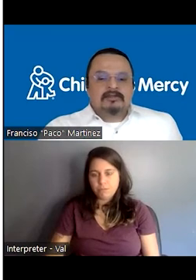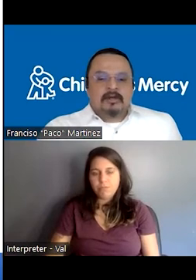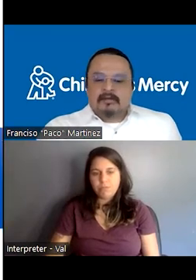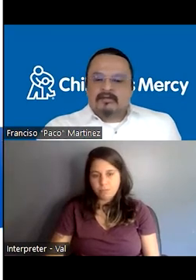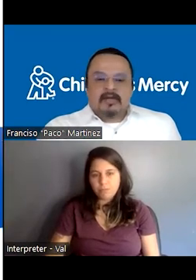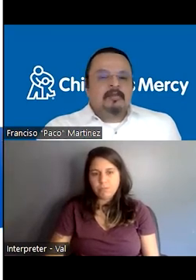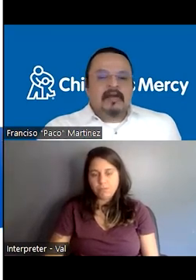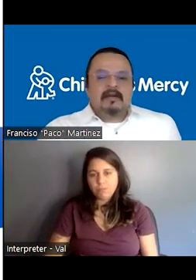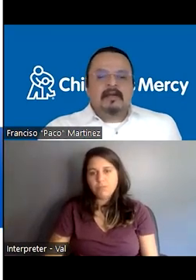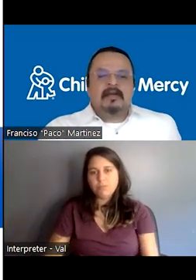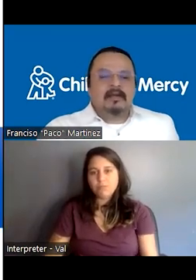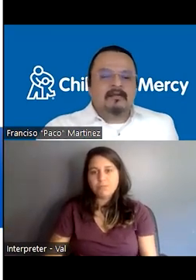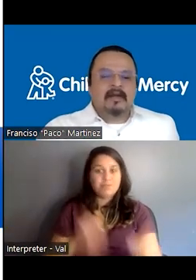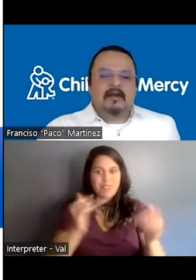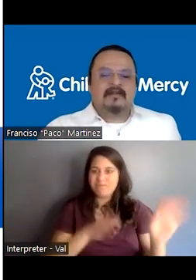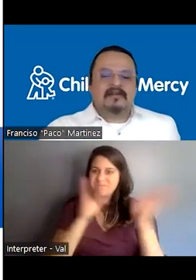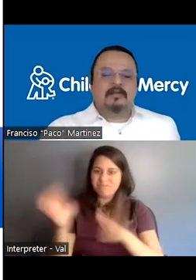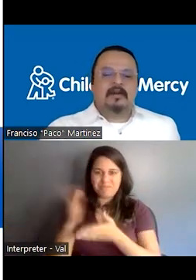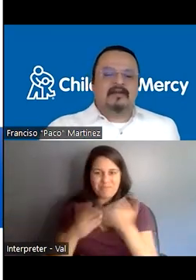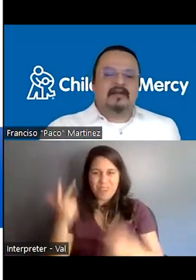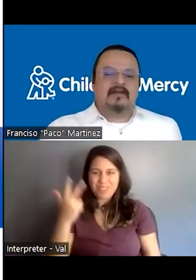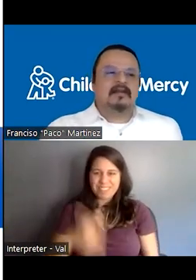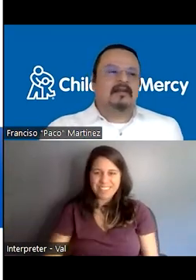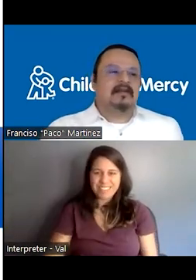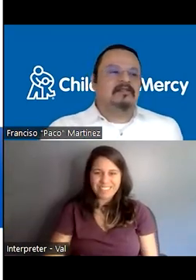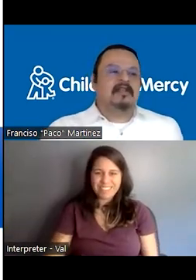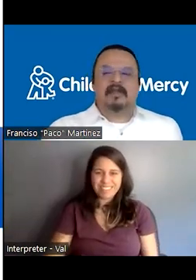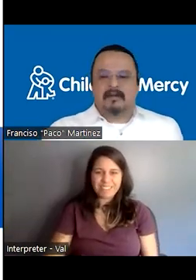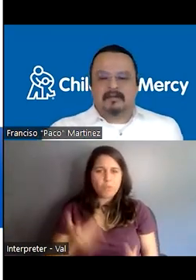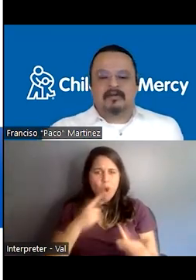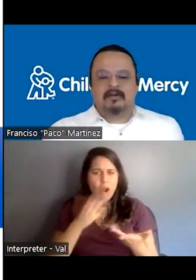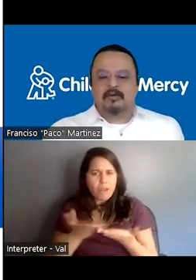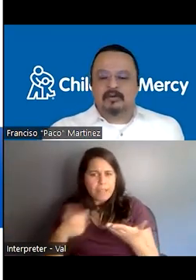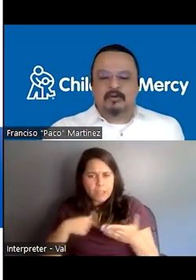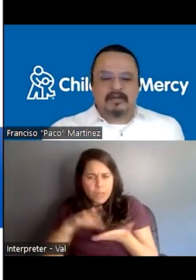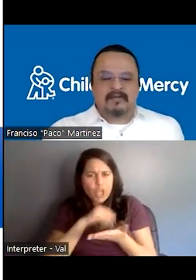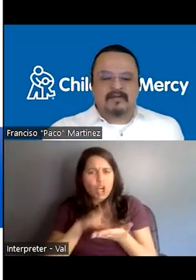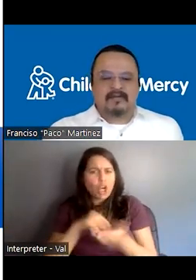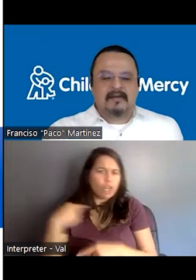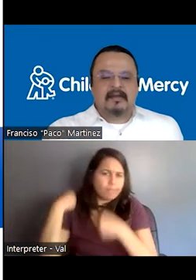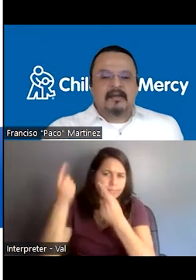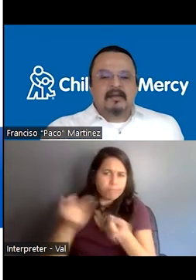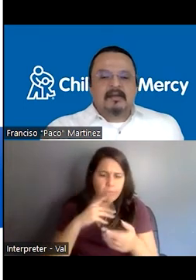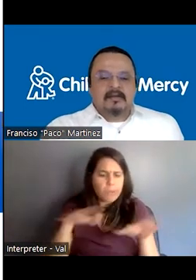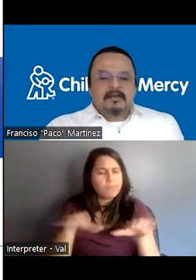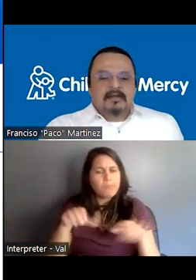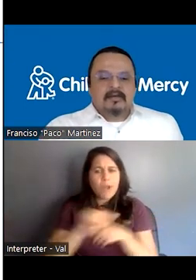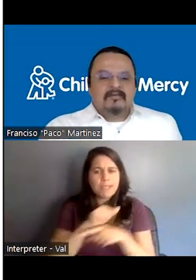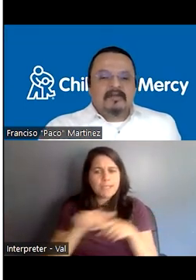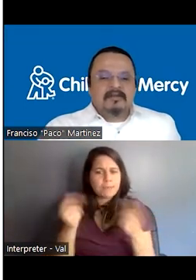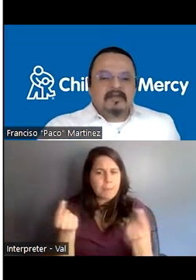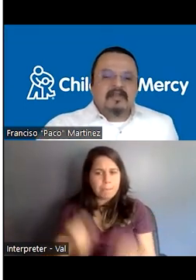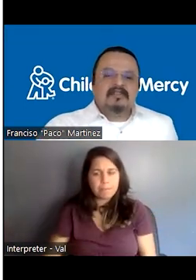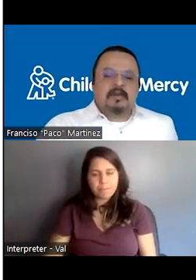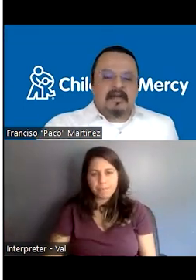So straight to part three, what are our essential practices and the lessons that we have learned through doing this? So